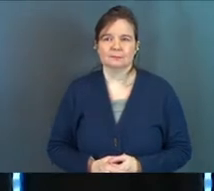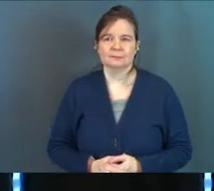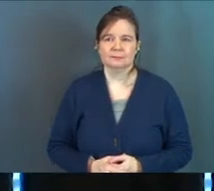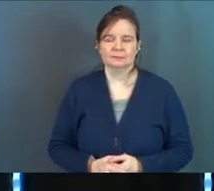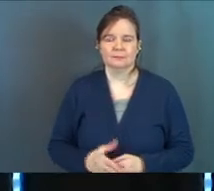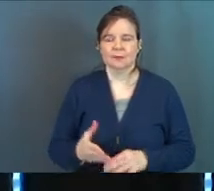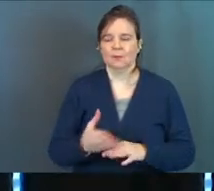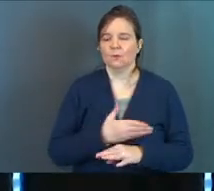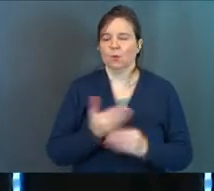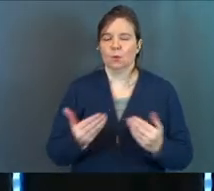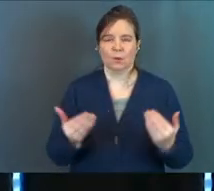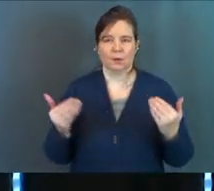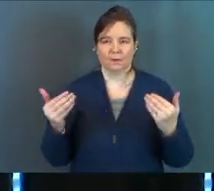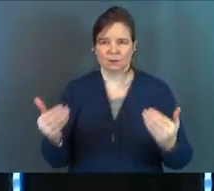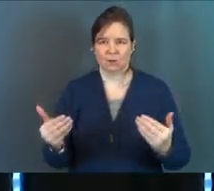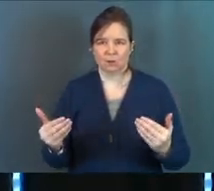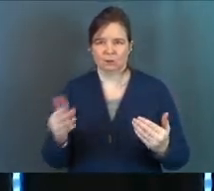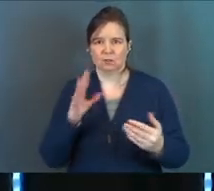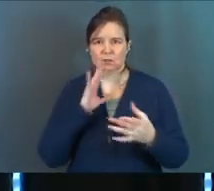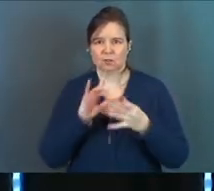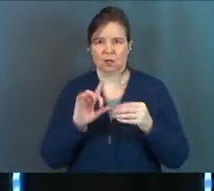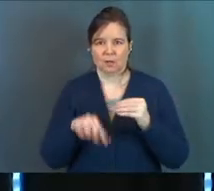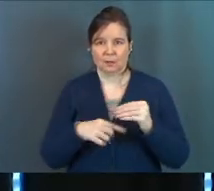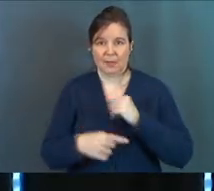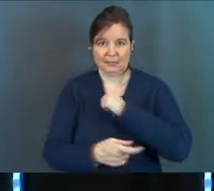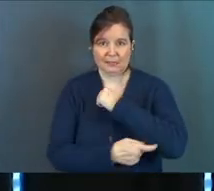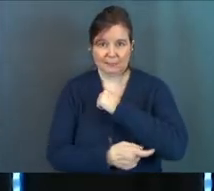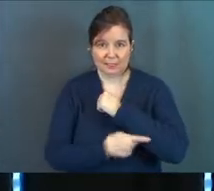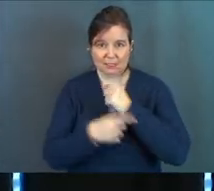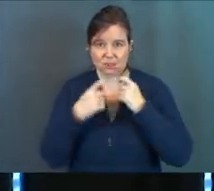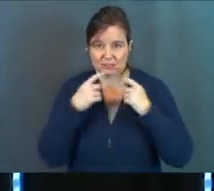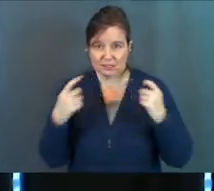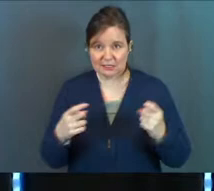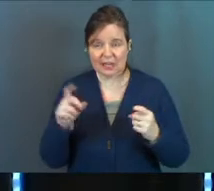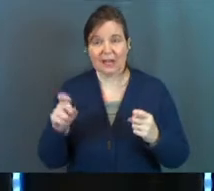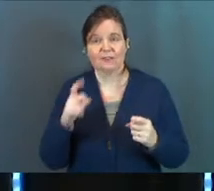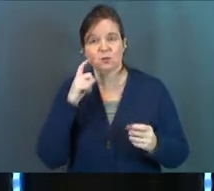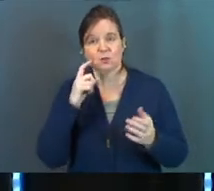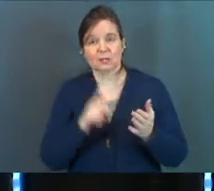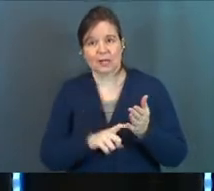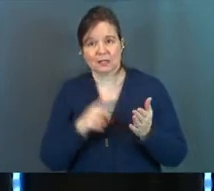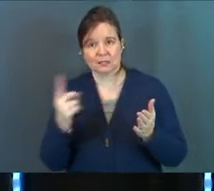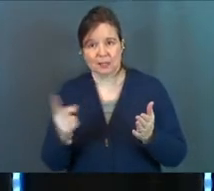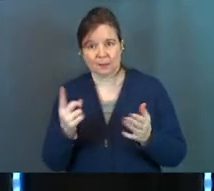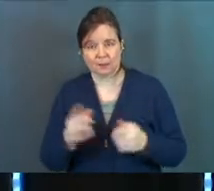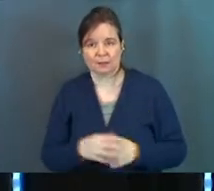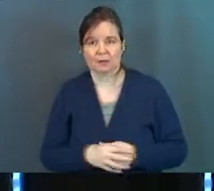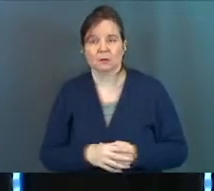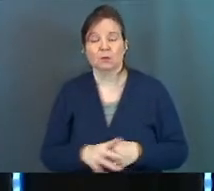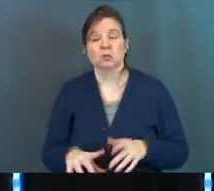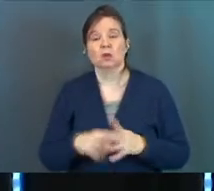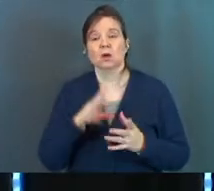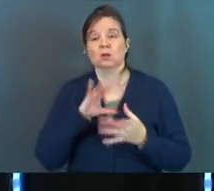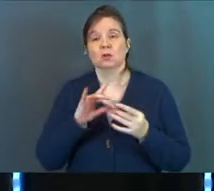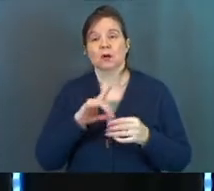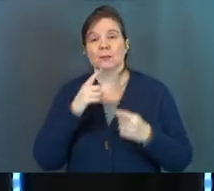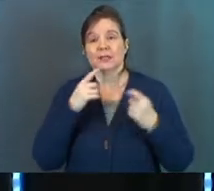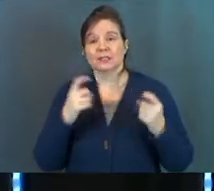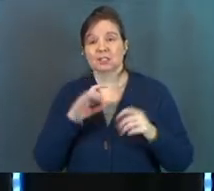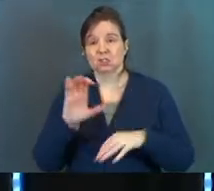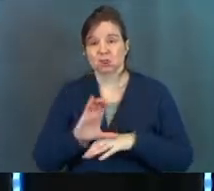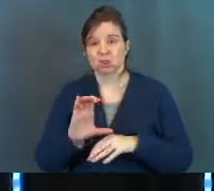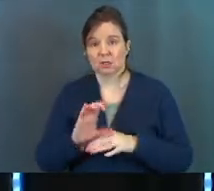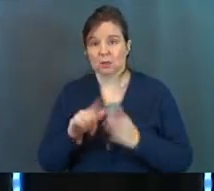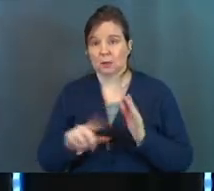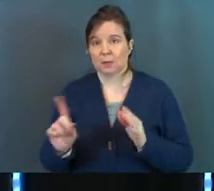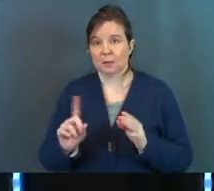Okay, before we go any further talking about temptation and sin, I just got to acknowledge something. You start talking about sin in the church and